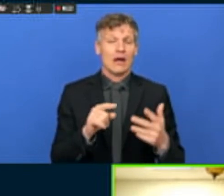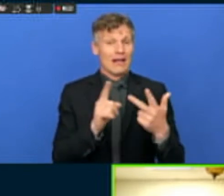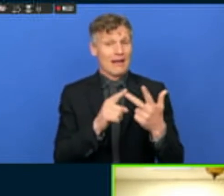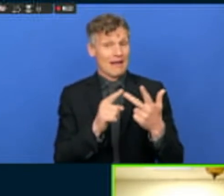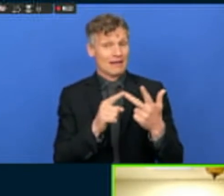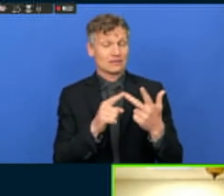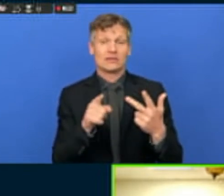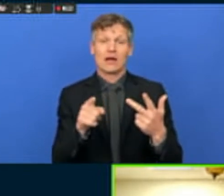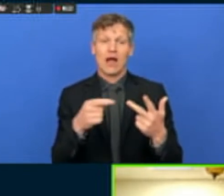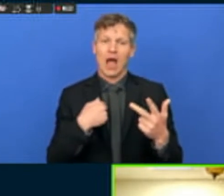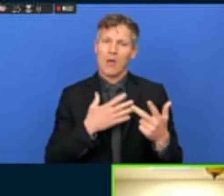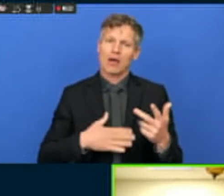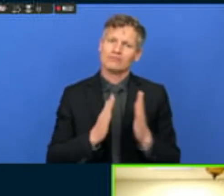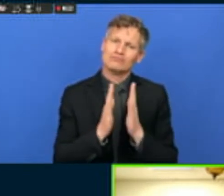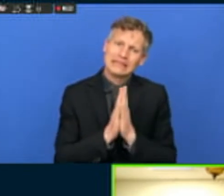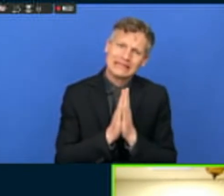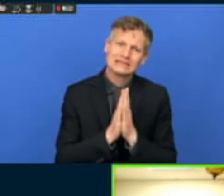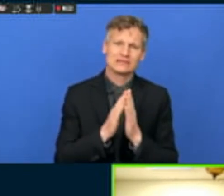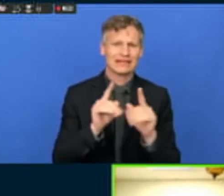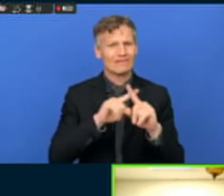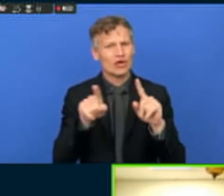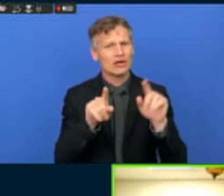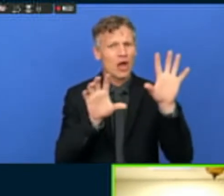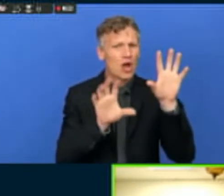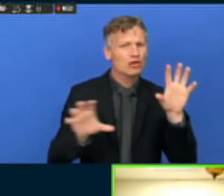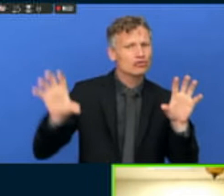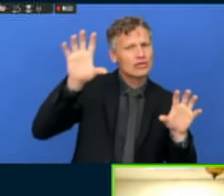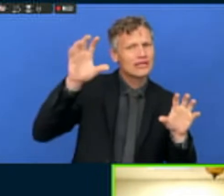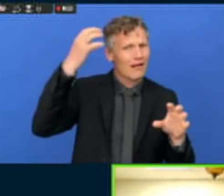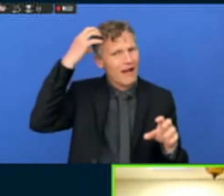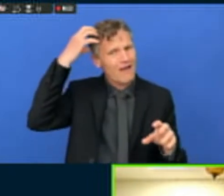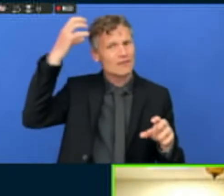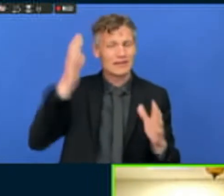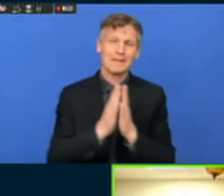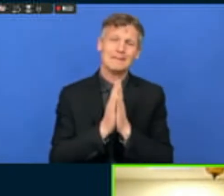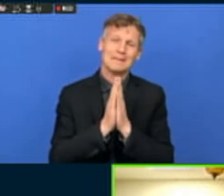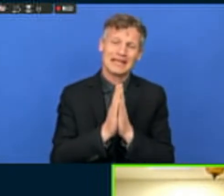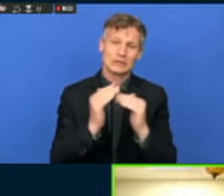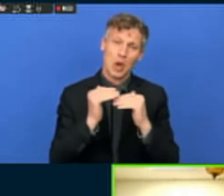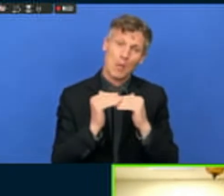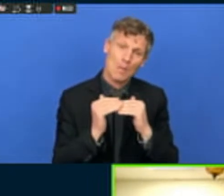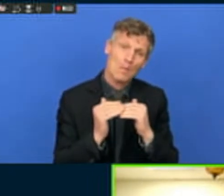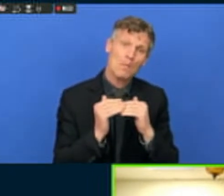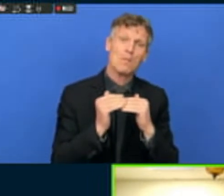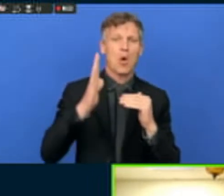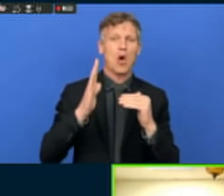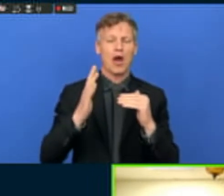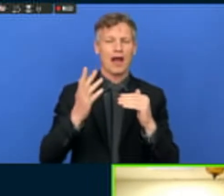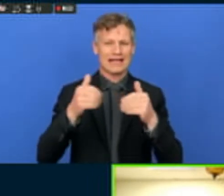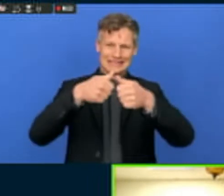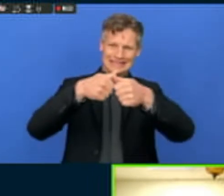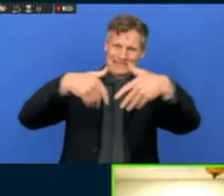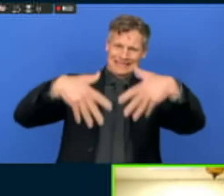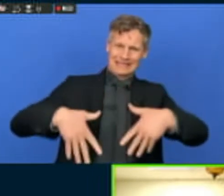I would like to urge member states to strengthen institutional mechanisms to engage local and regional governments in